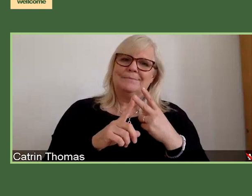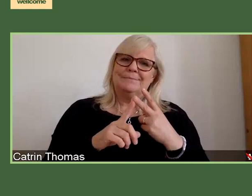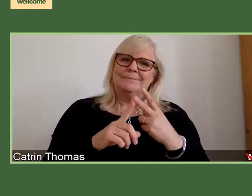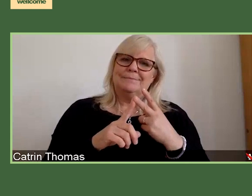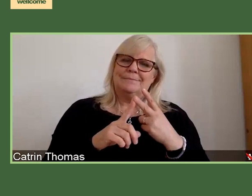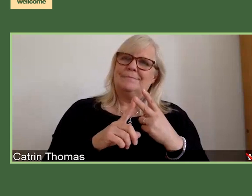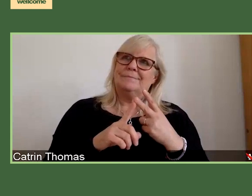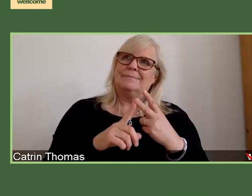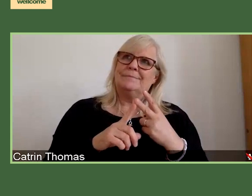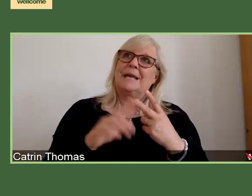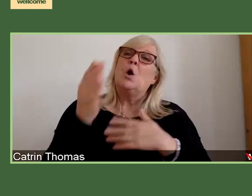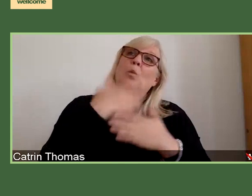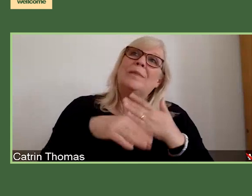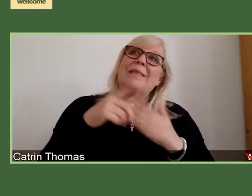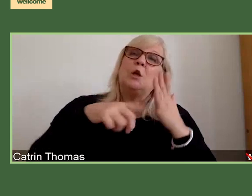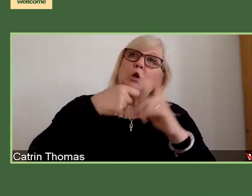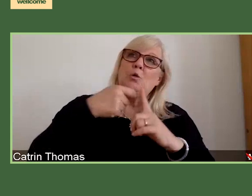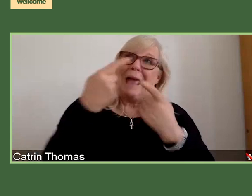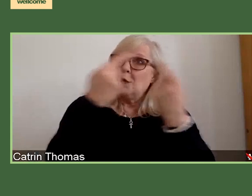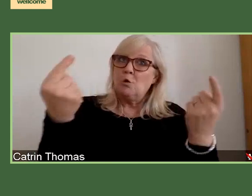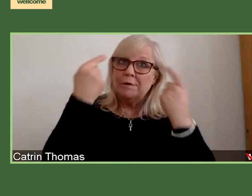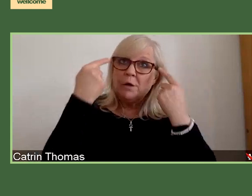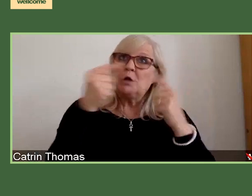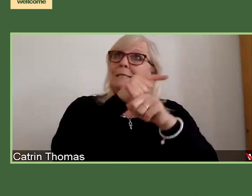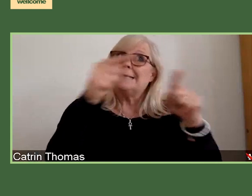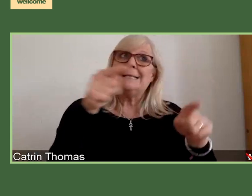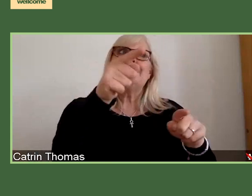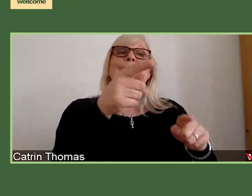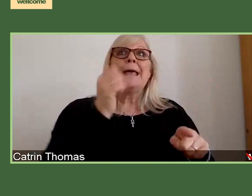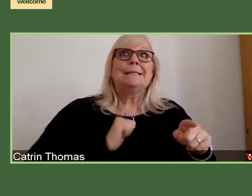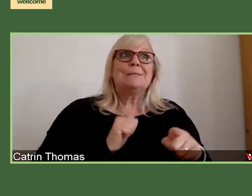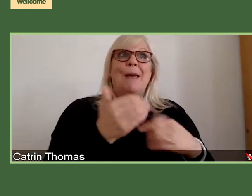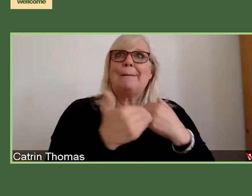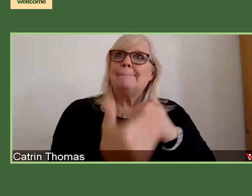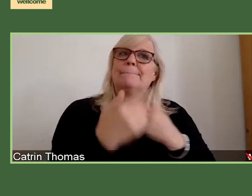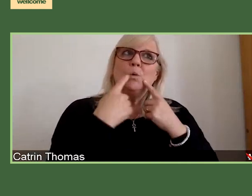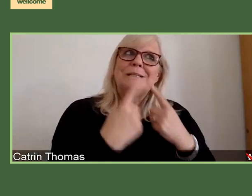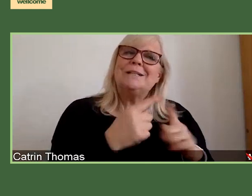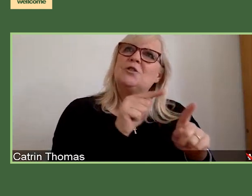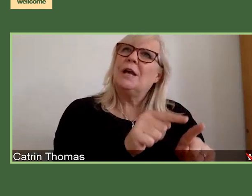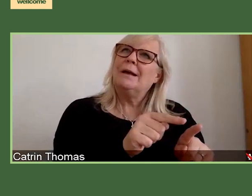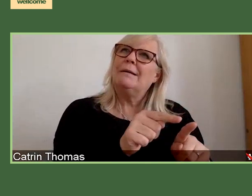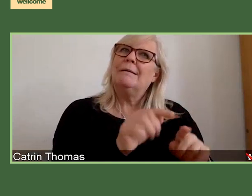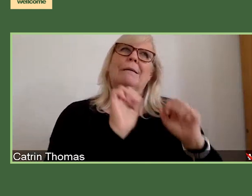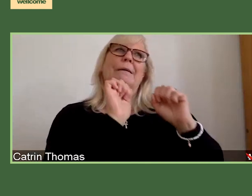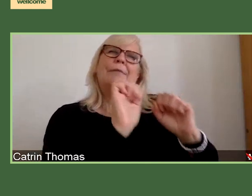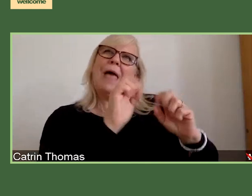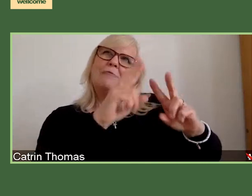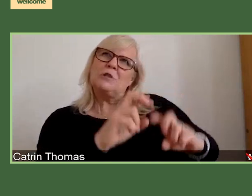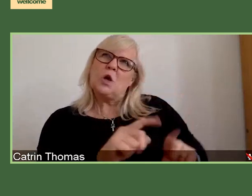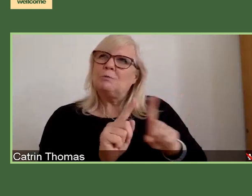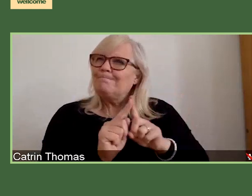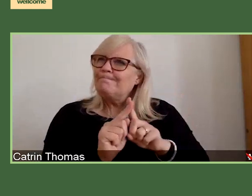do much, much more teaching. And the nature of the research is different. It's often